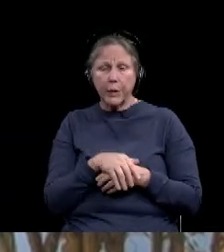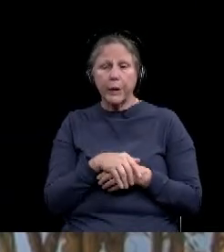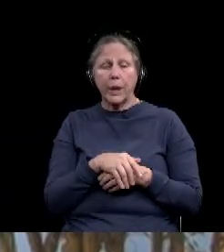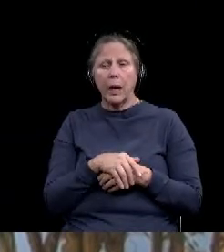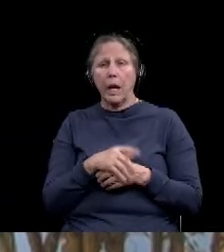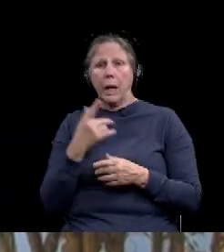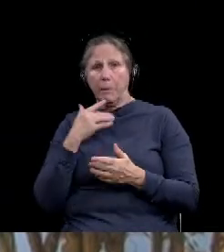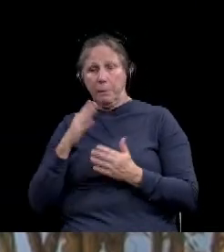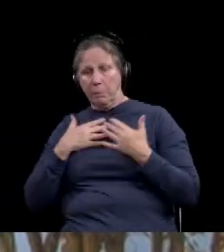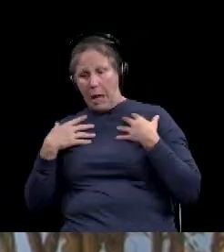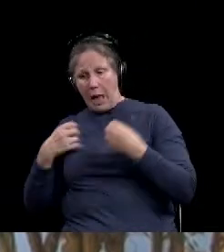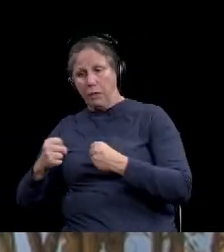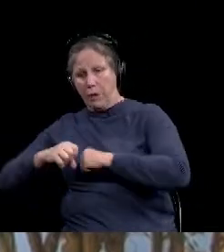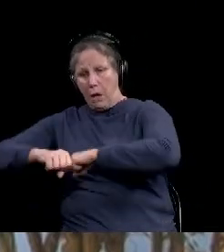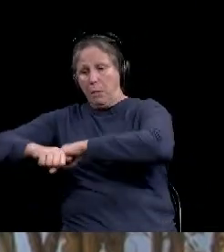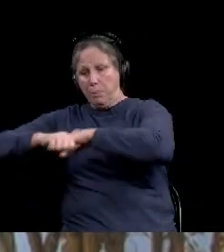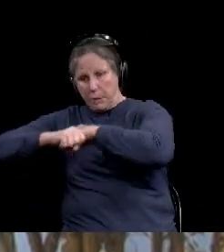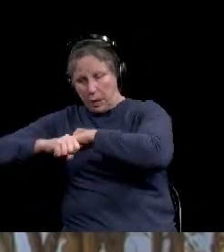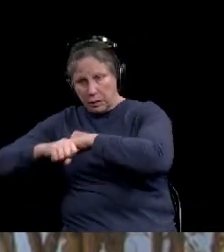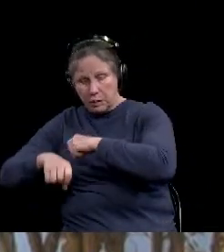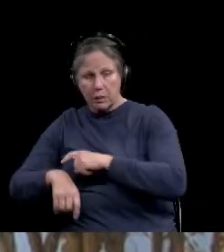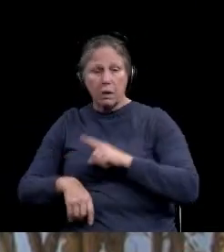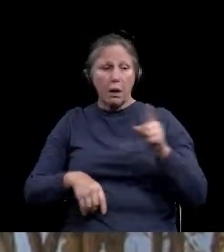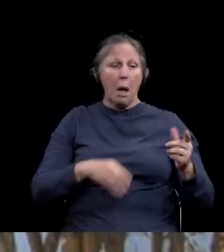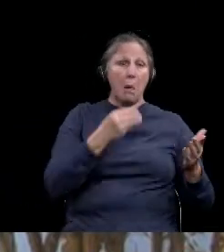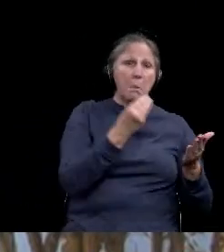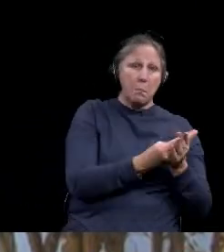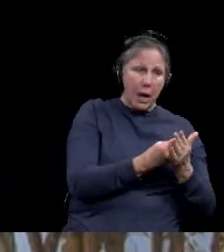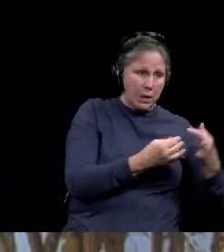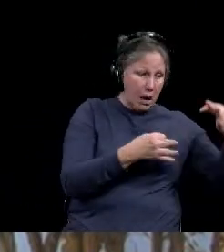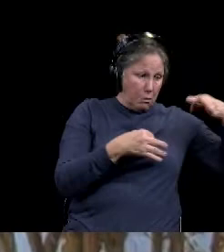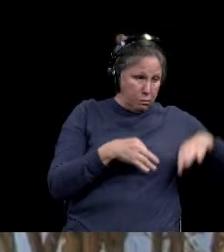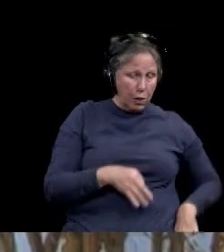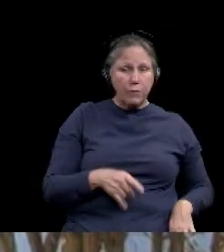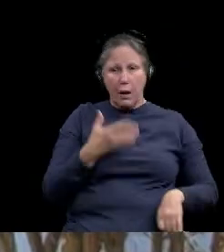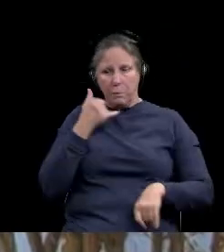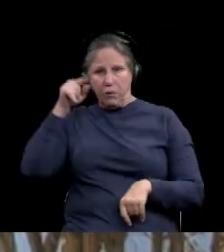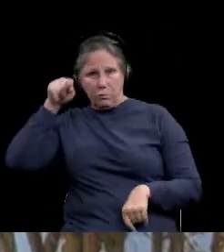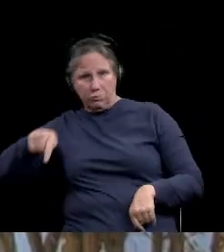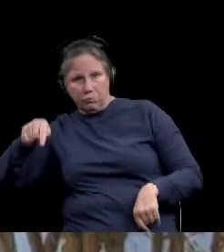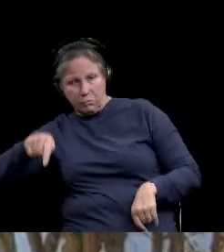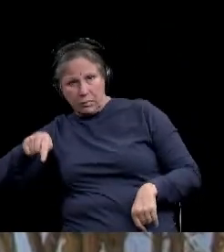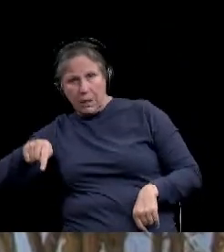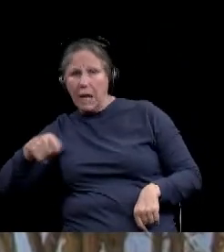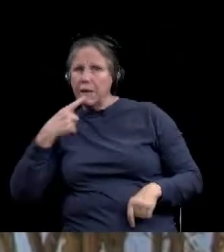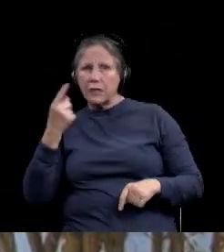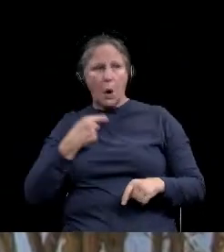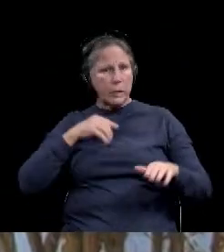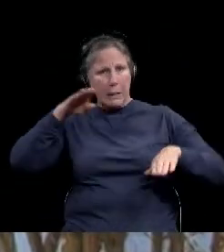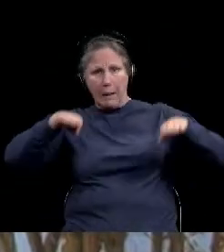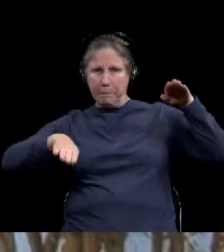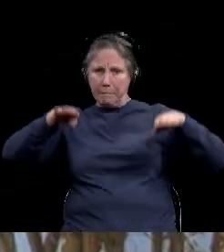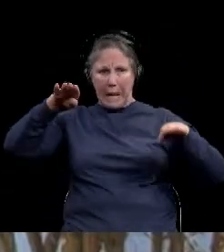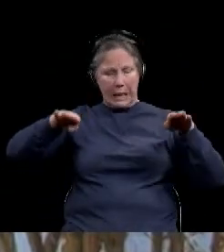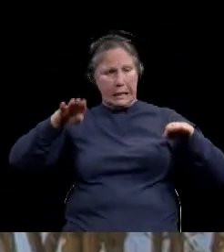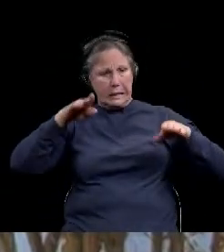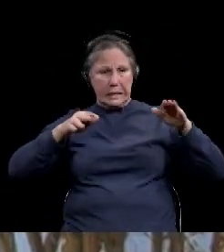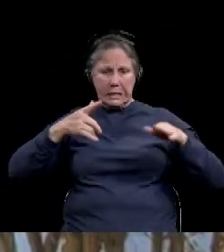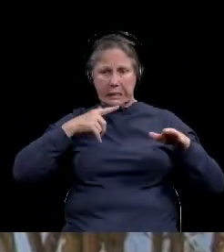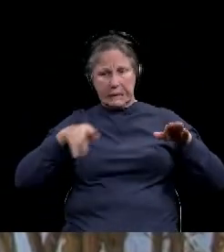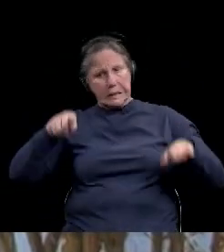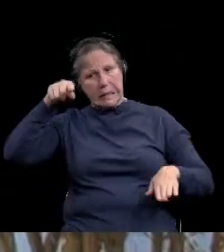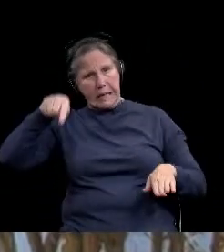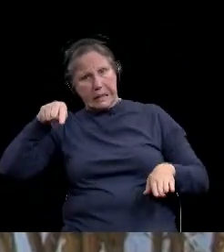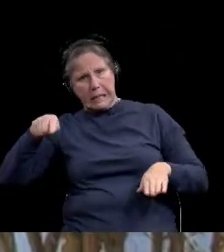economic benefit for, uh, health benefit. And that's always been the balance throughout this, this whole, uh, ordeal. And, um, I do